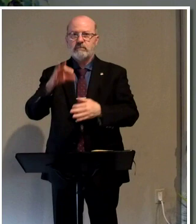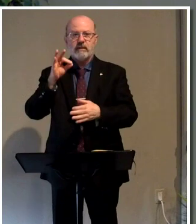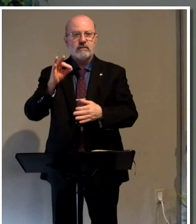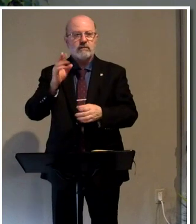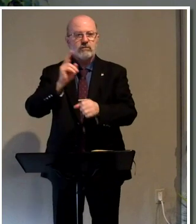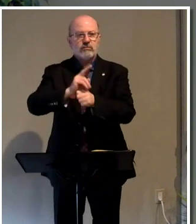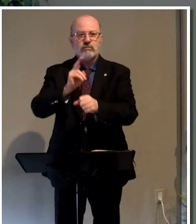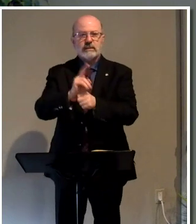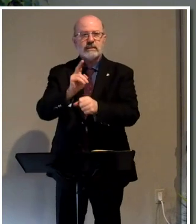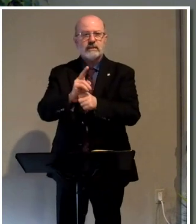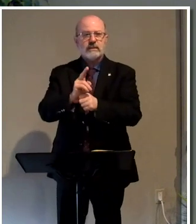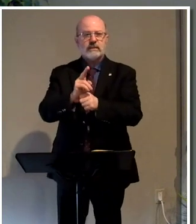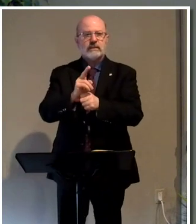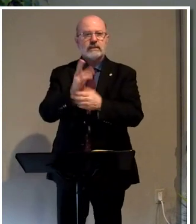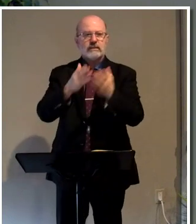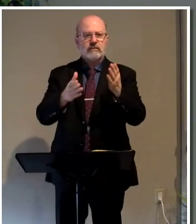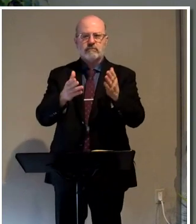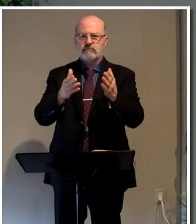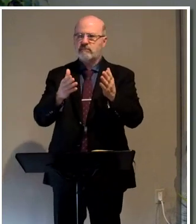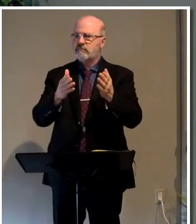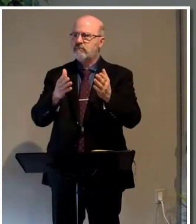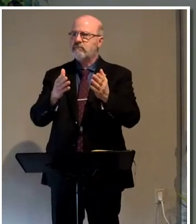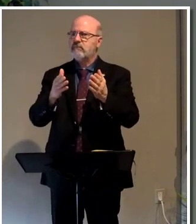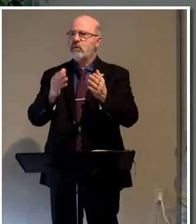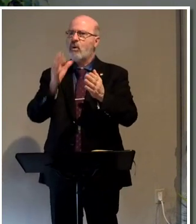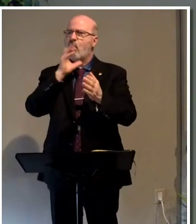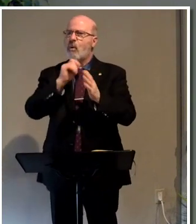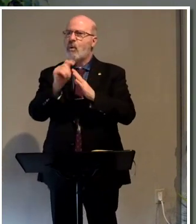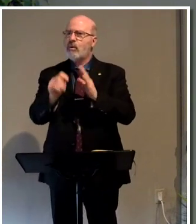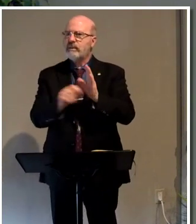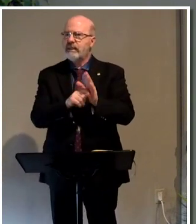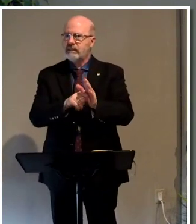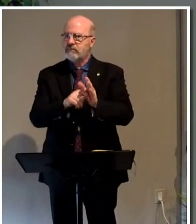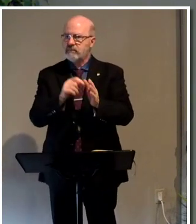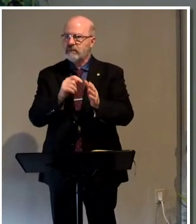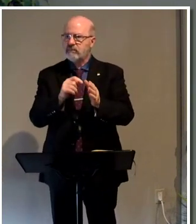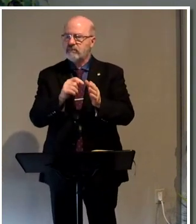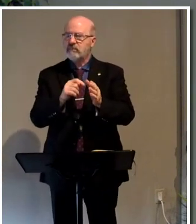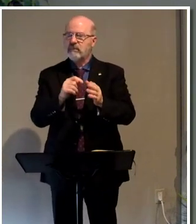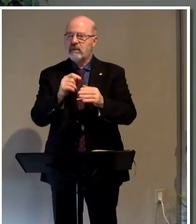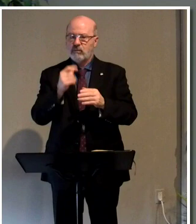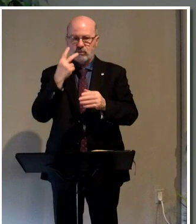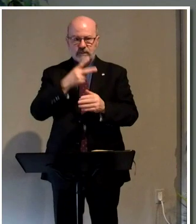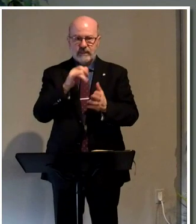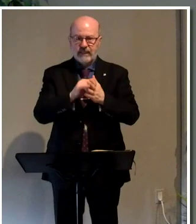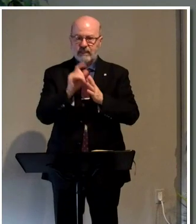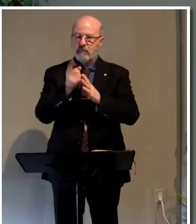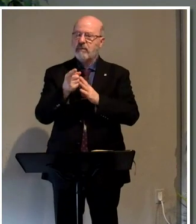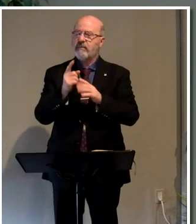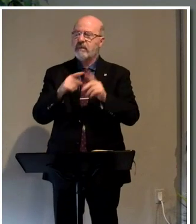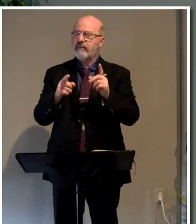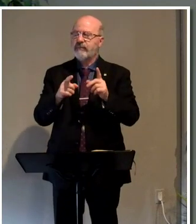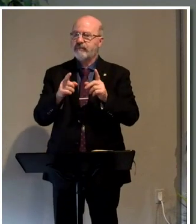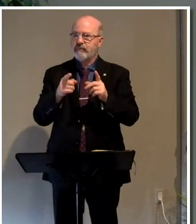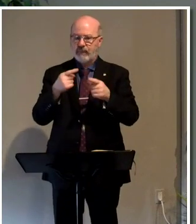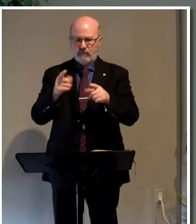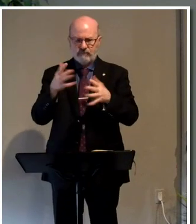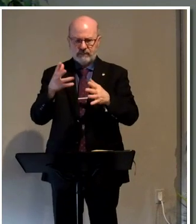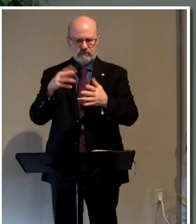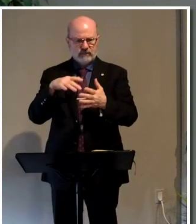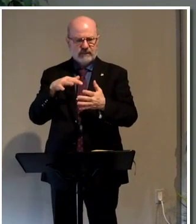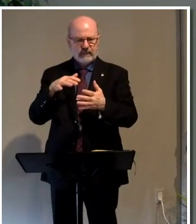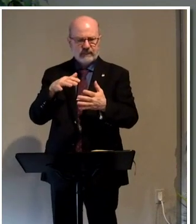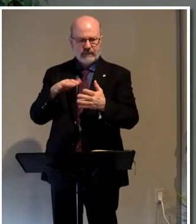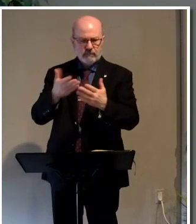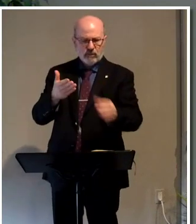some references from the Old Testament. So we're going to look at some of those in just a moment. But as we've already studied